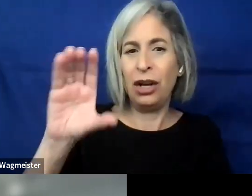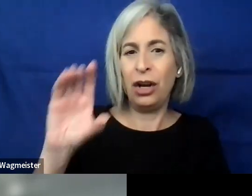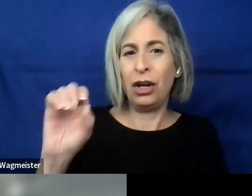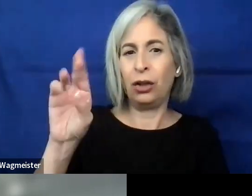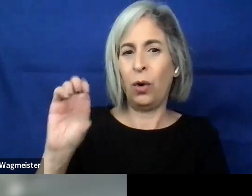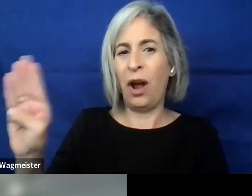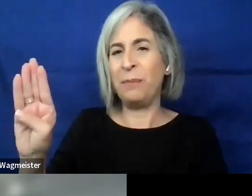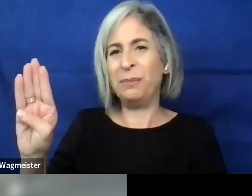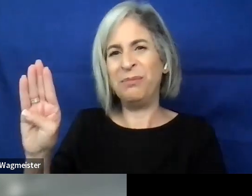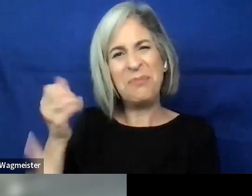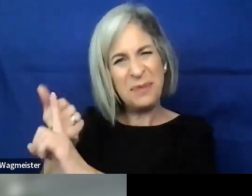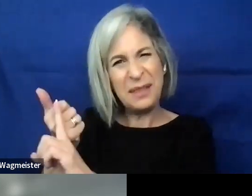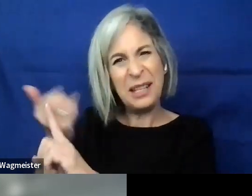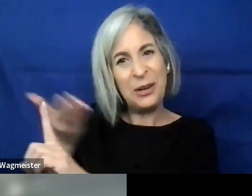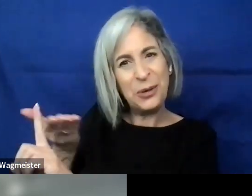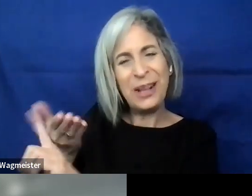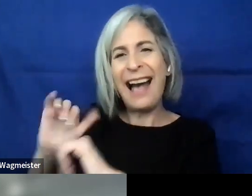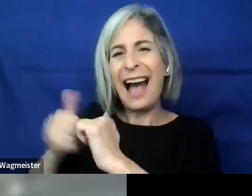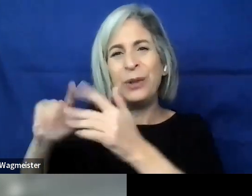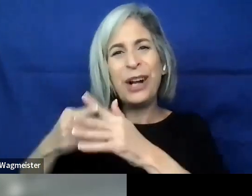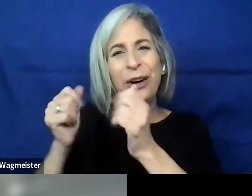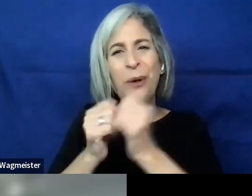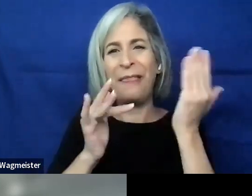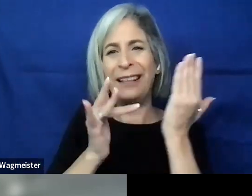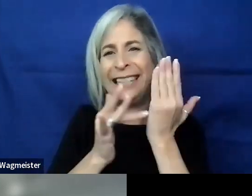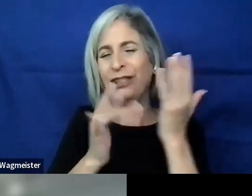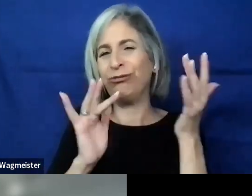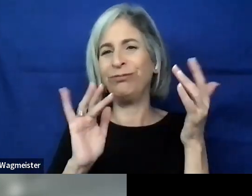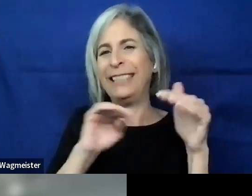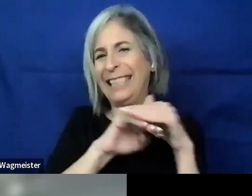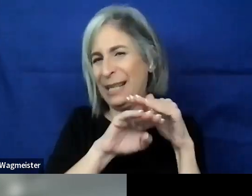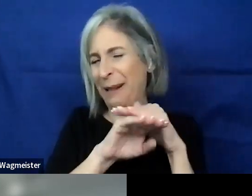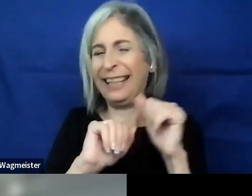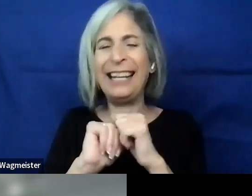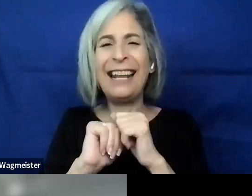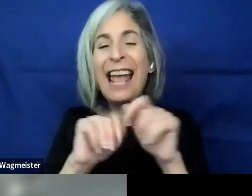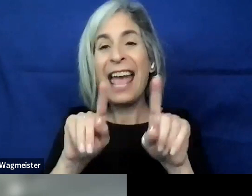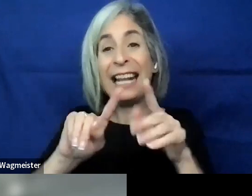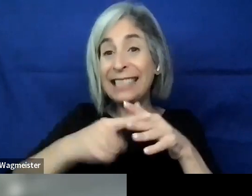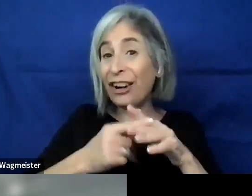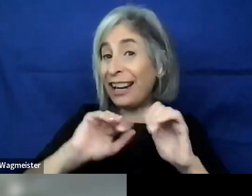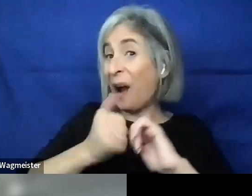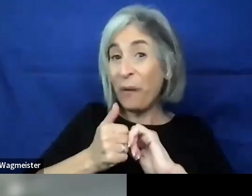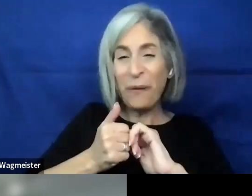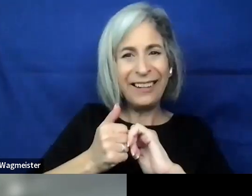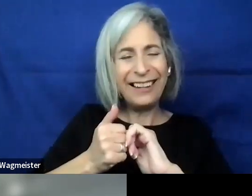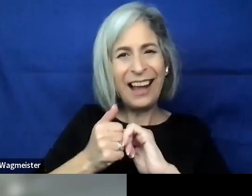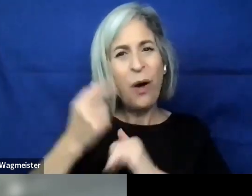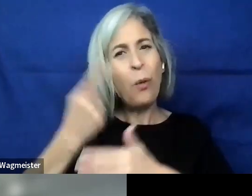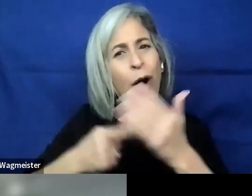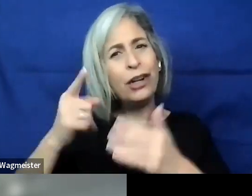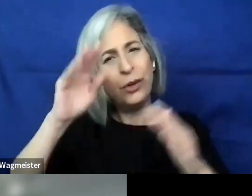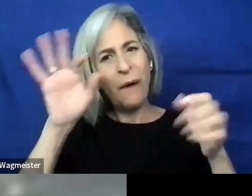and how they came to work in digital accessibility, and then how you got started, and what you